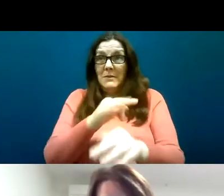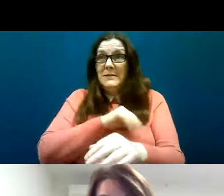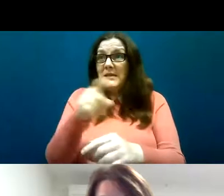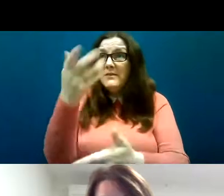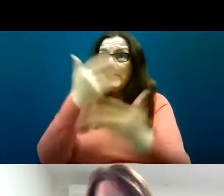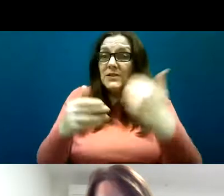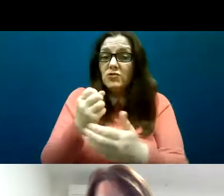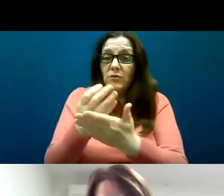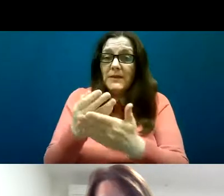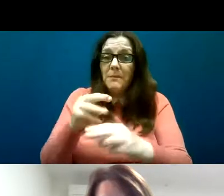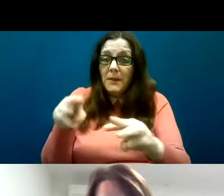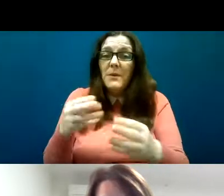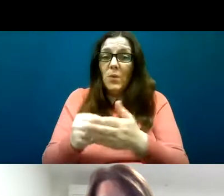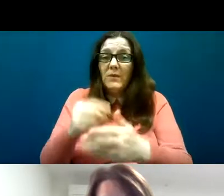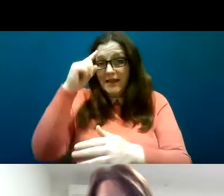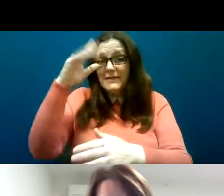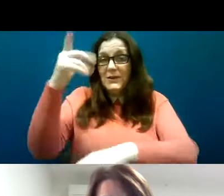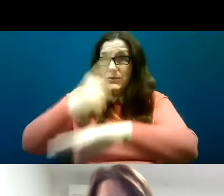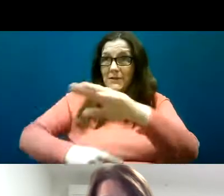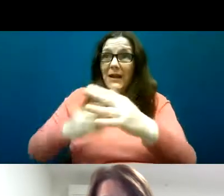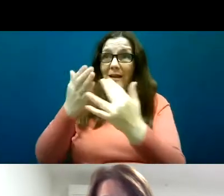disabilities who are accessing the services there.